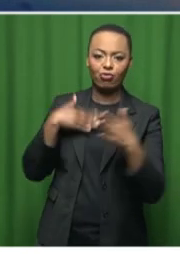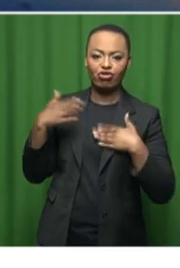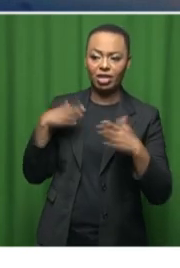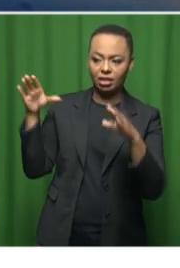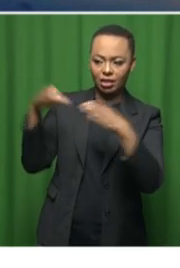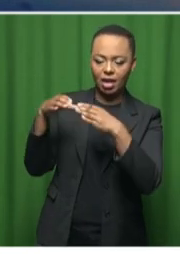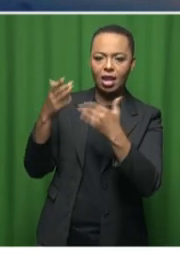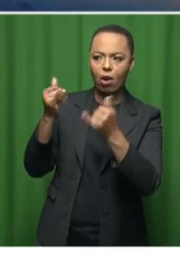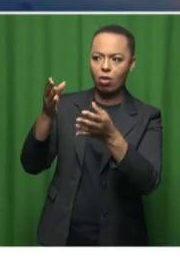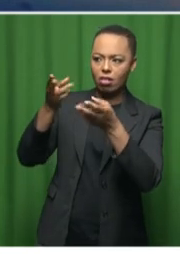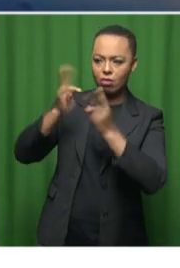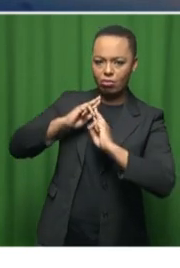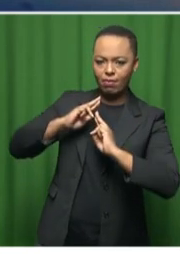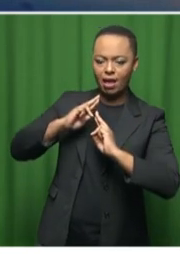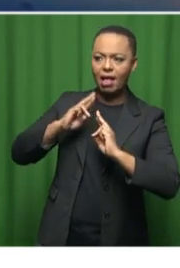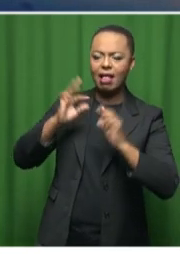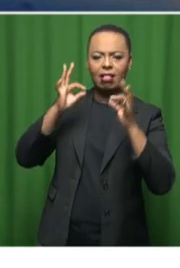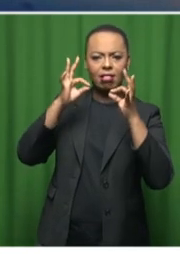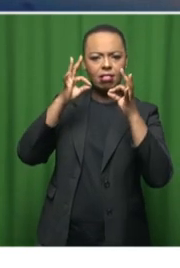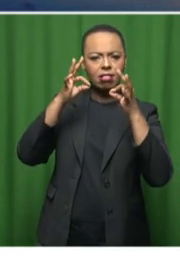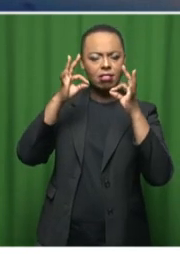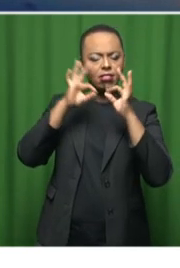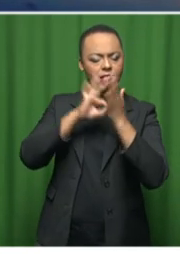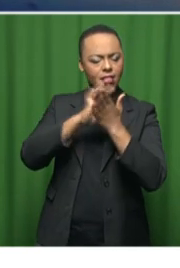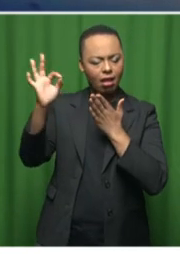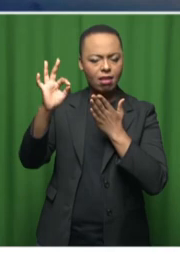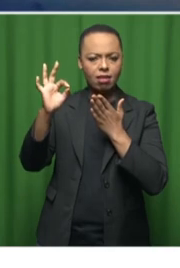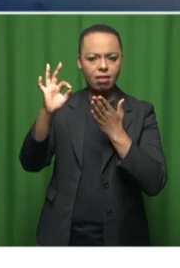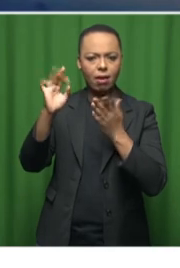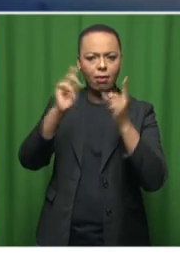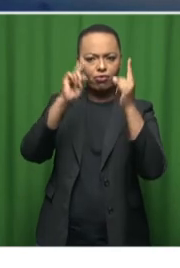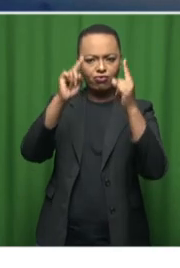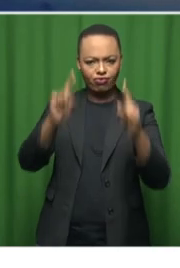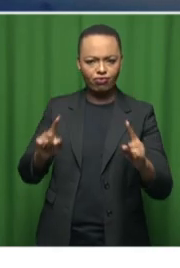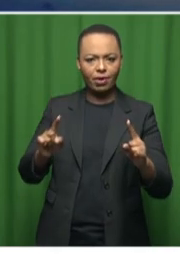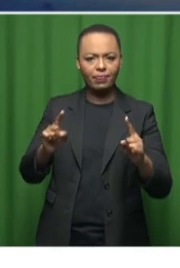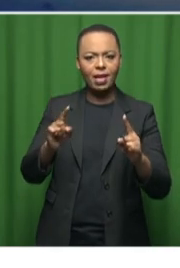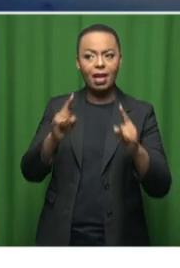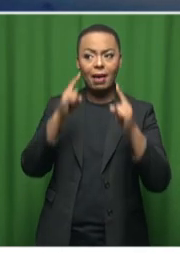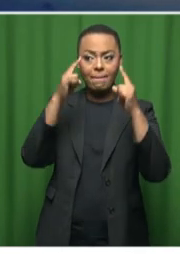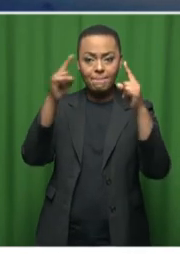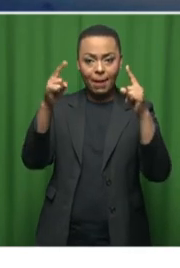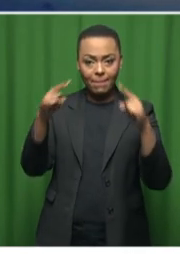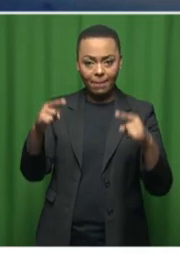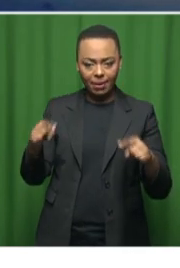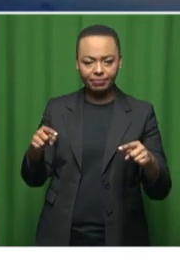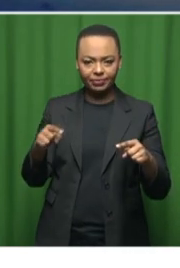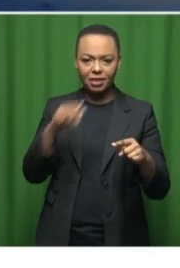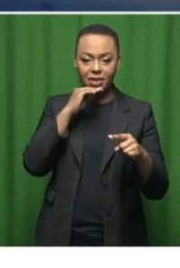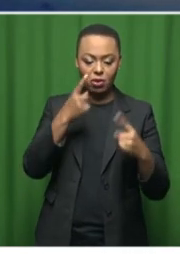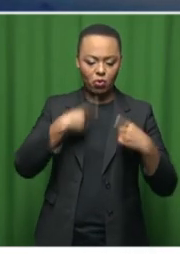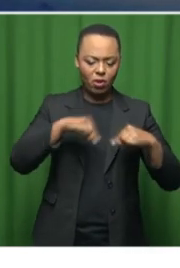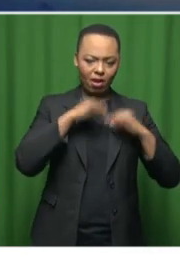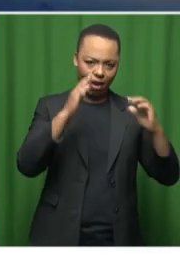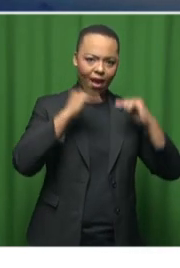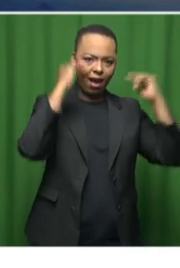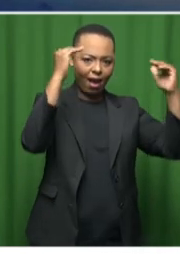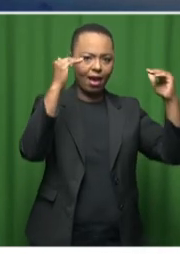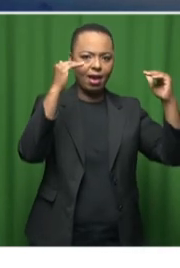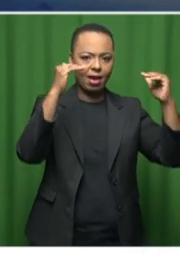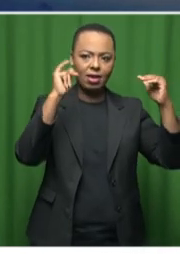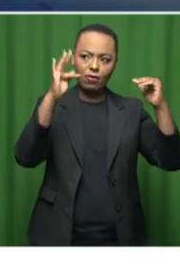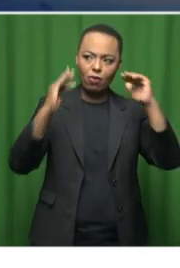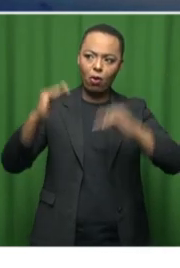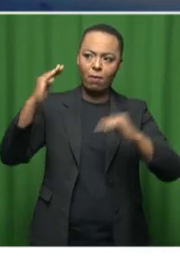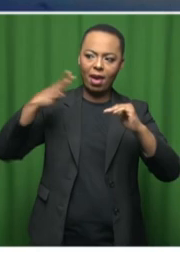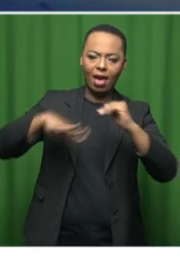given us a clean bill of health. And actually, we rate high in the world. You will know that